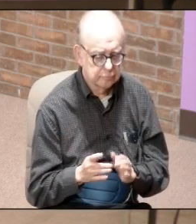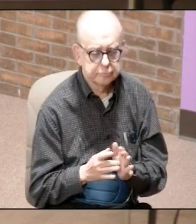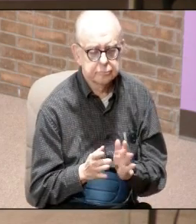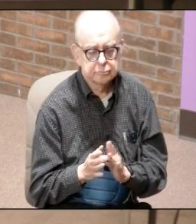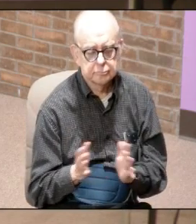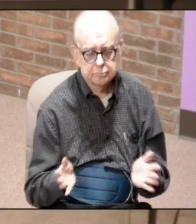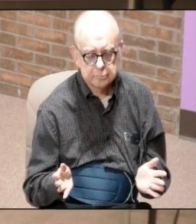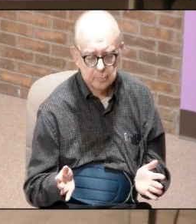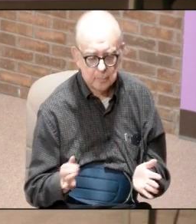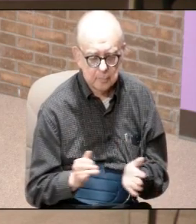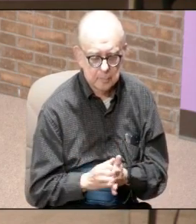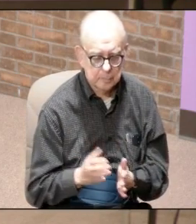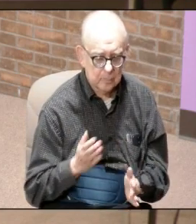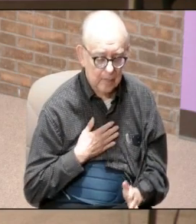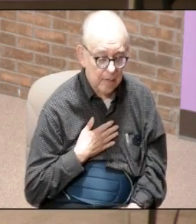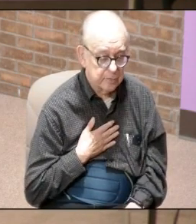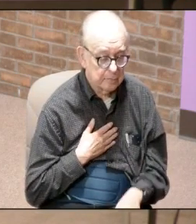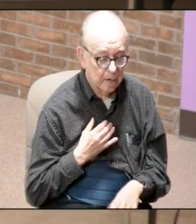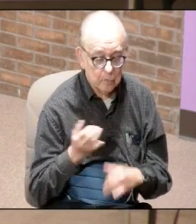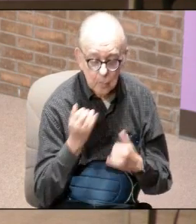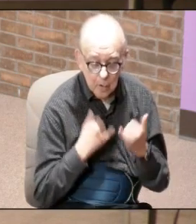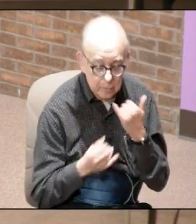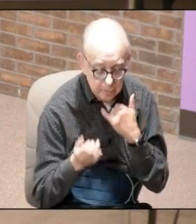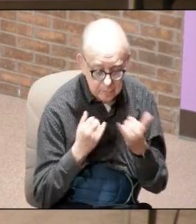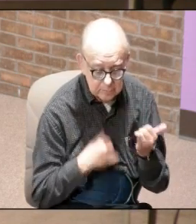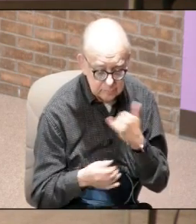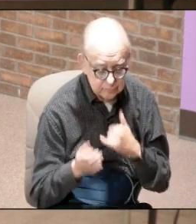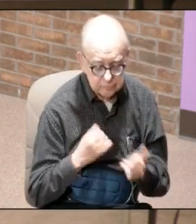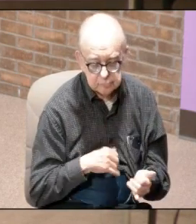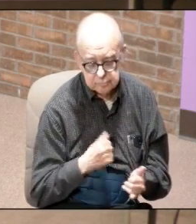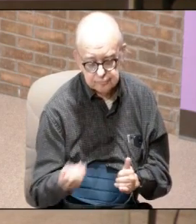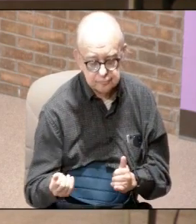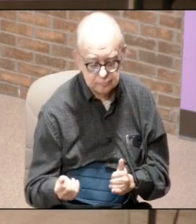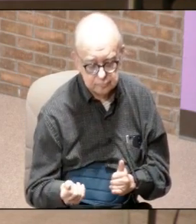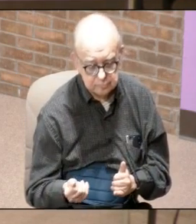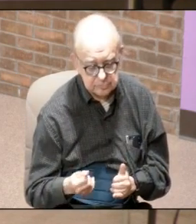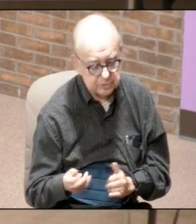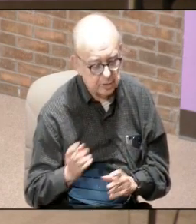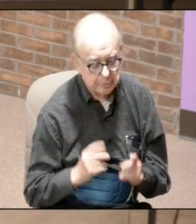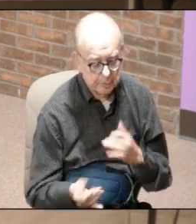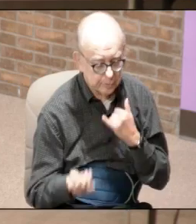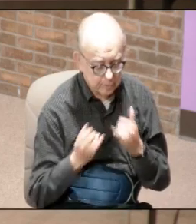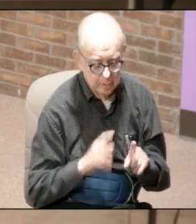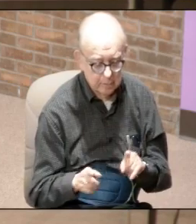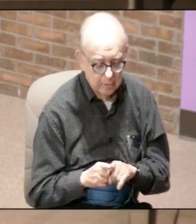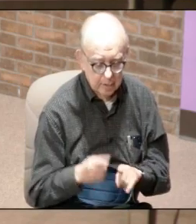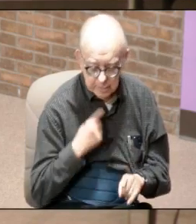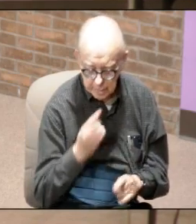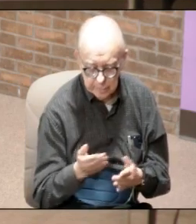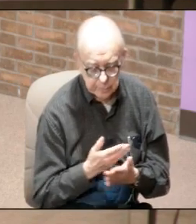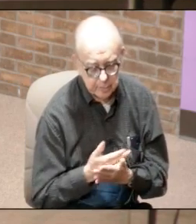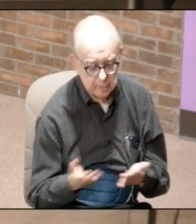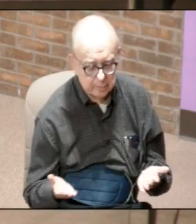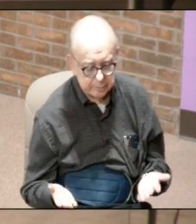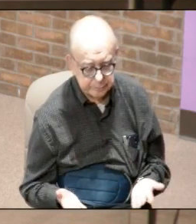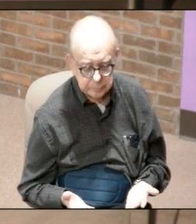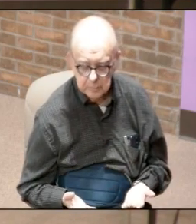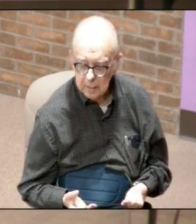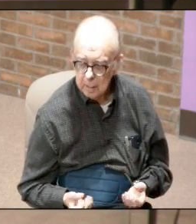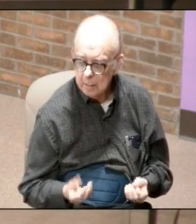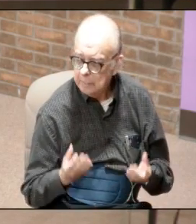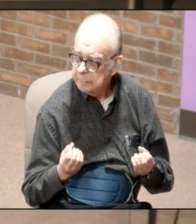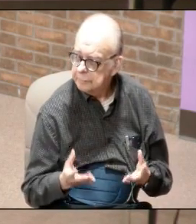Jesus that's my crime that was the other crime may I say this to you many